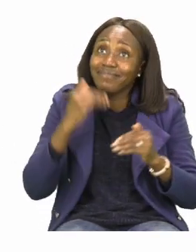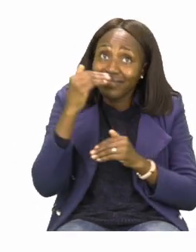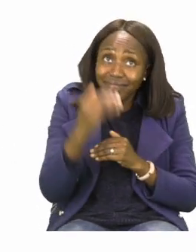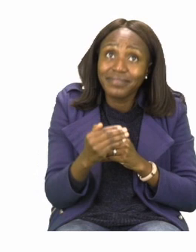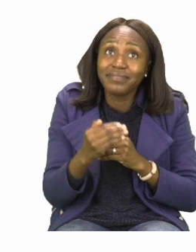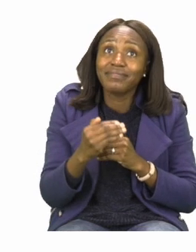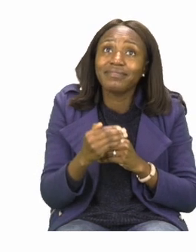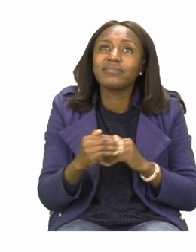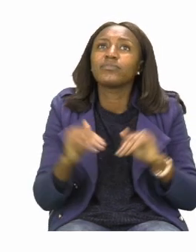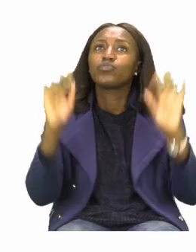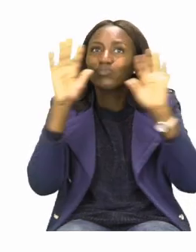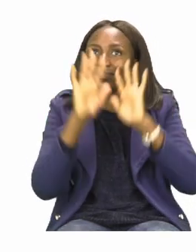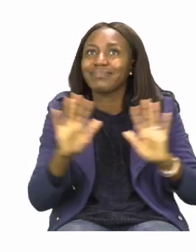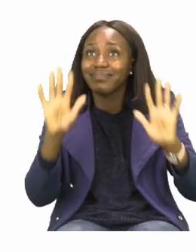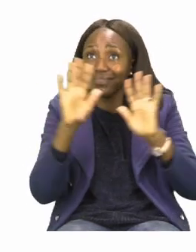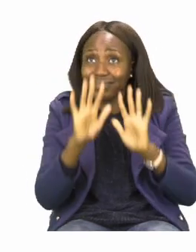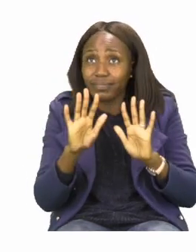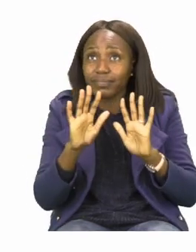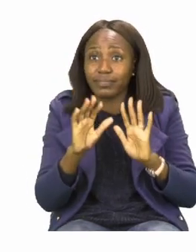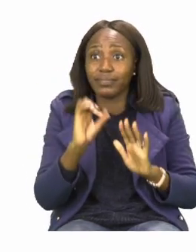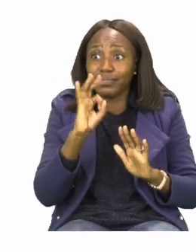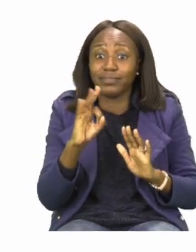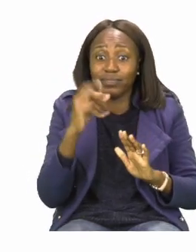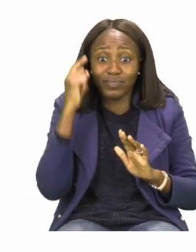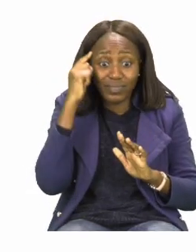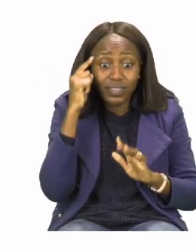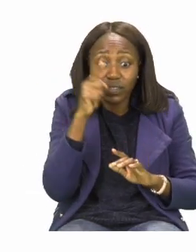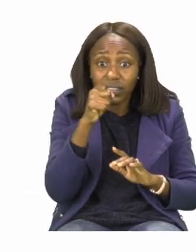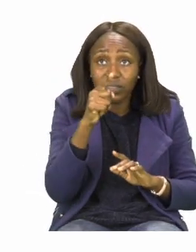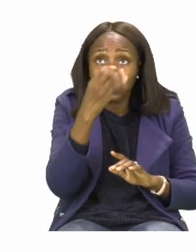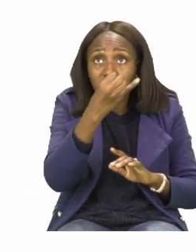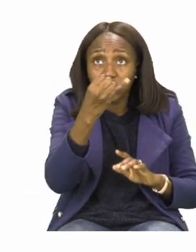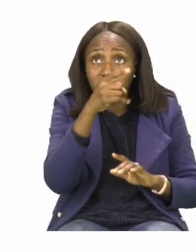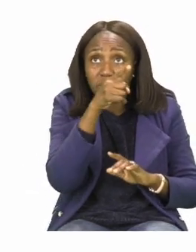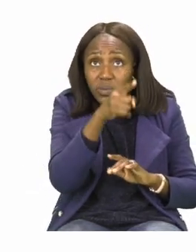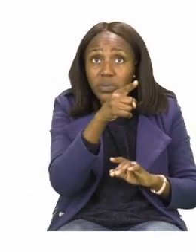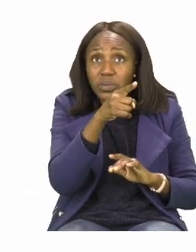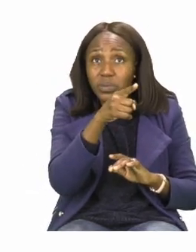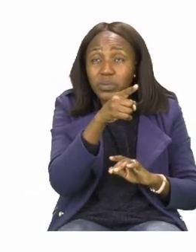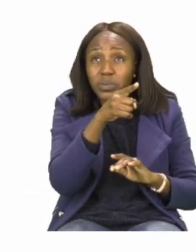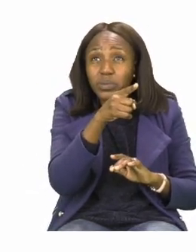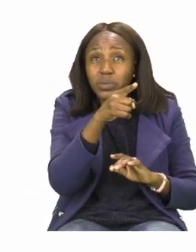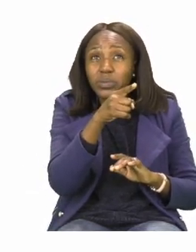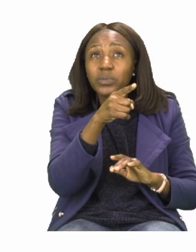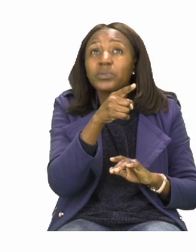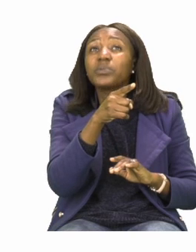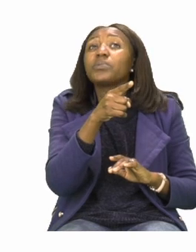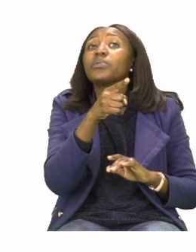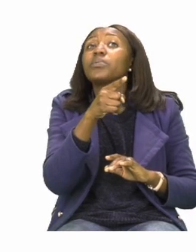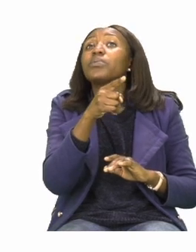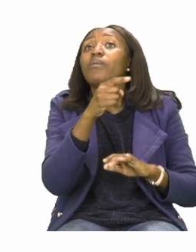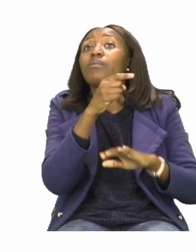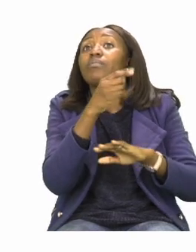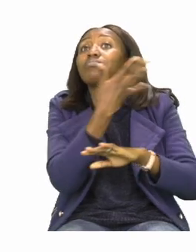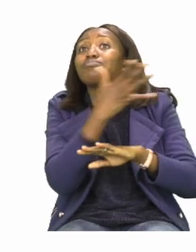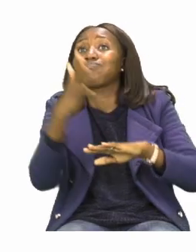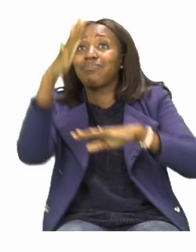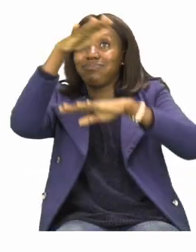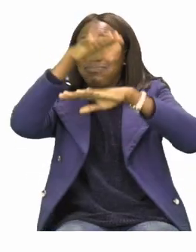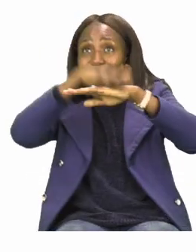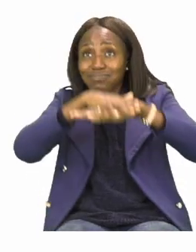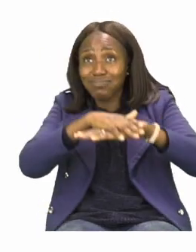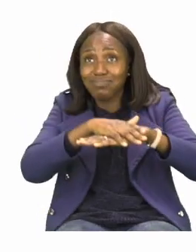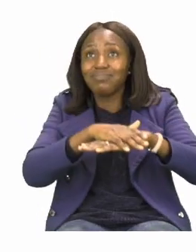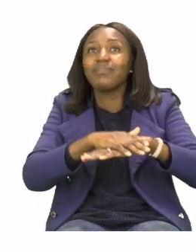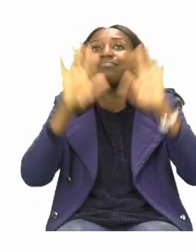to color them. If you think the objects that you have in your box will float, you're going